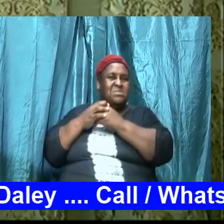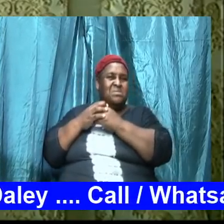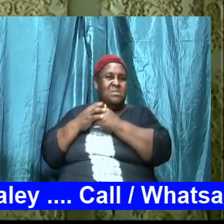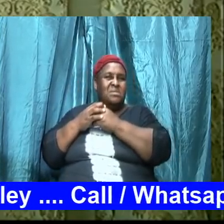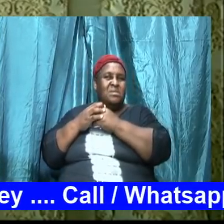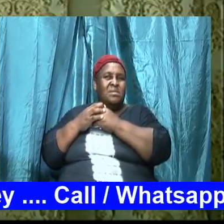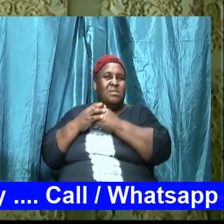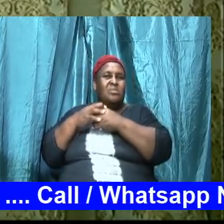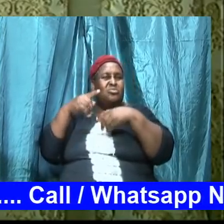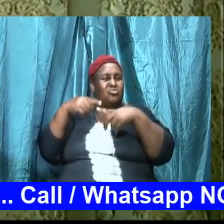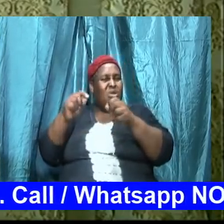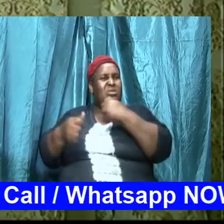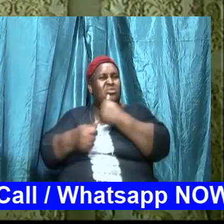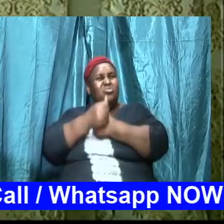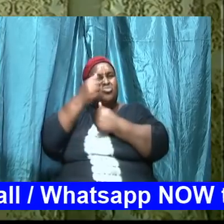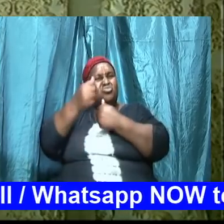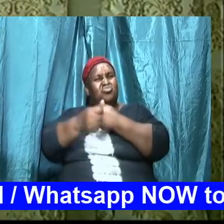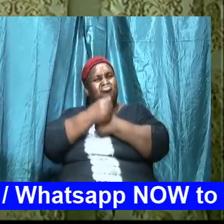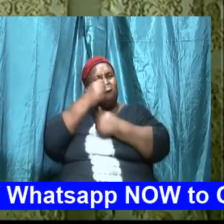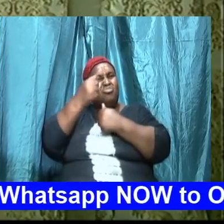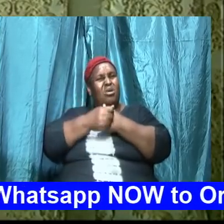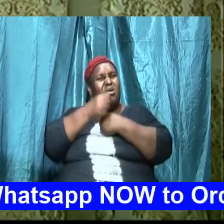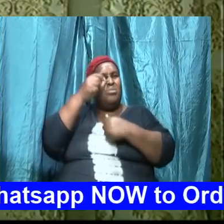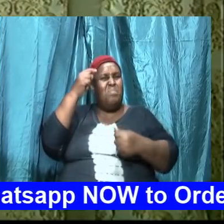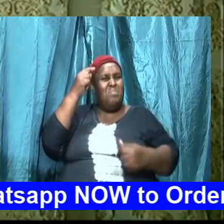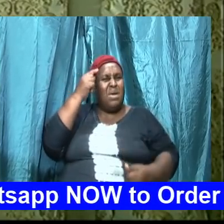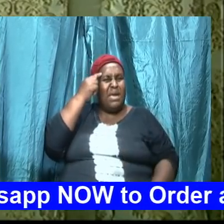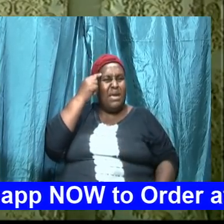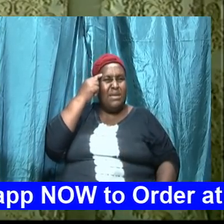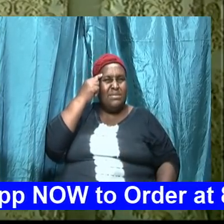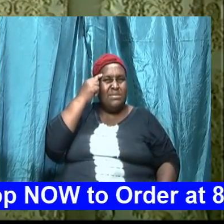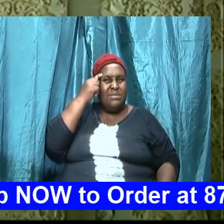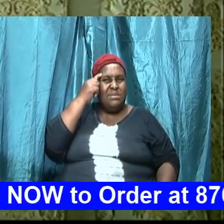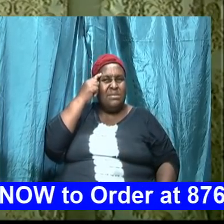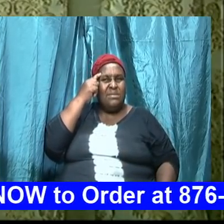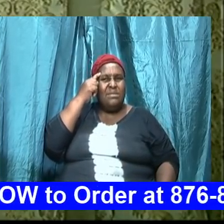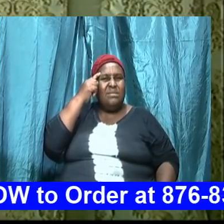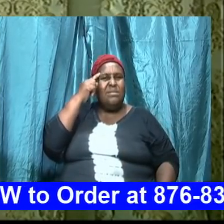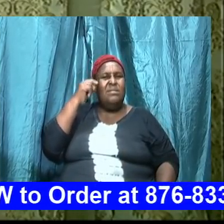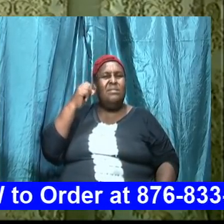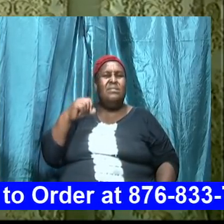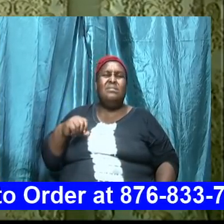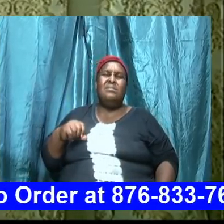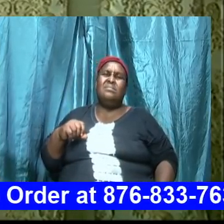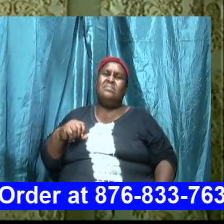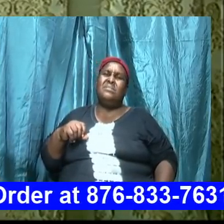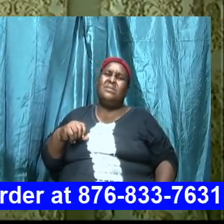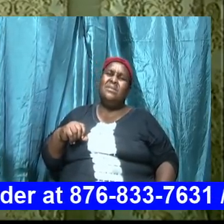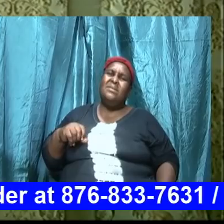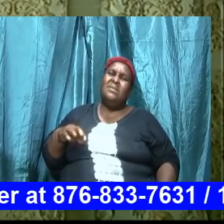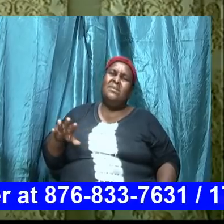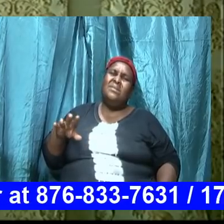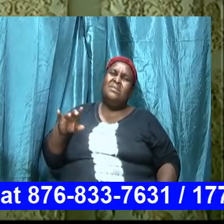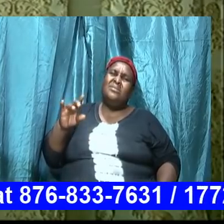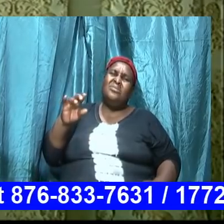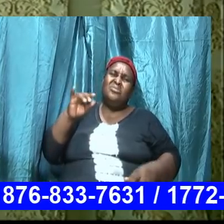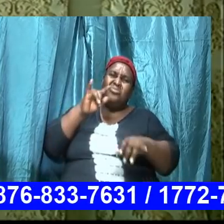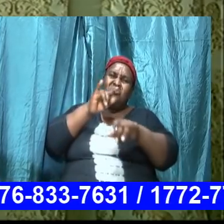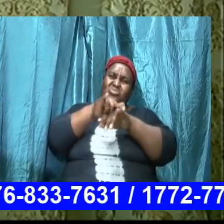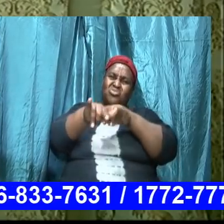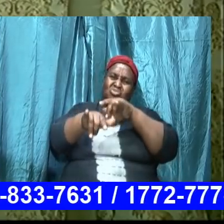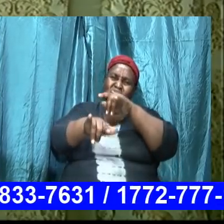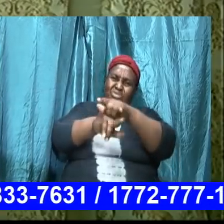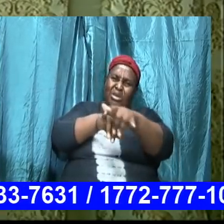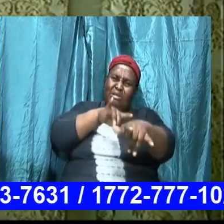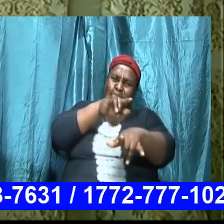get to us but he doesn't have that leeway so what he uses is his wires is his devices is the strategies